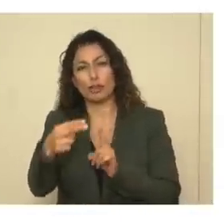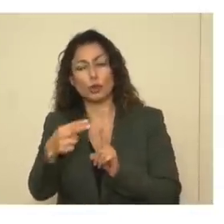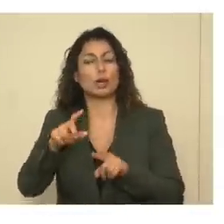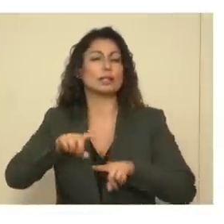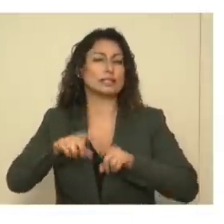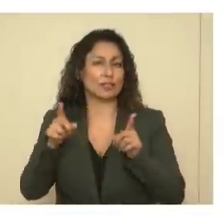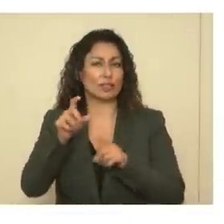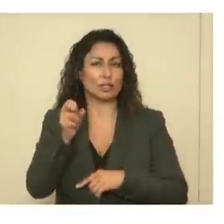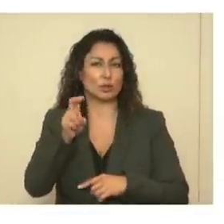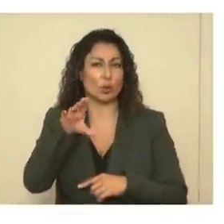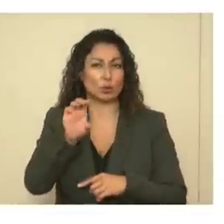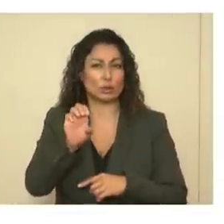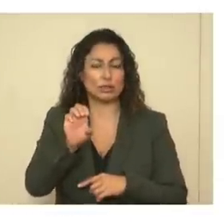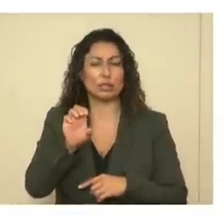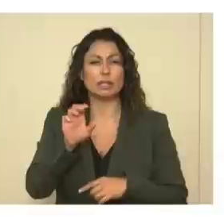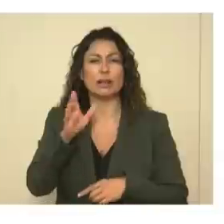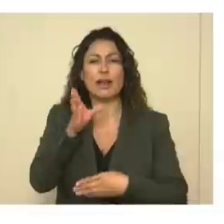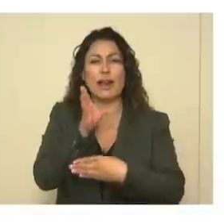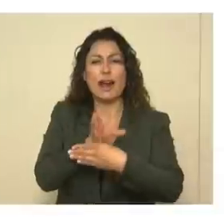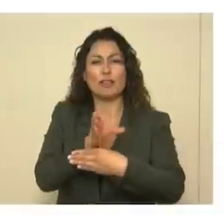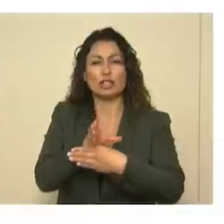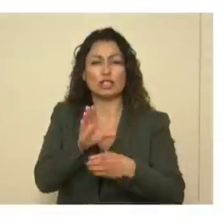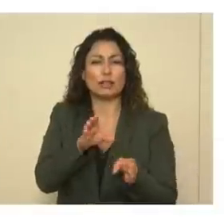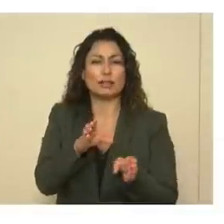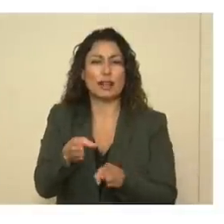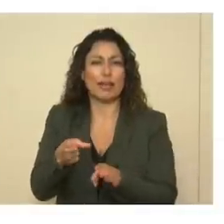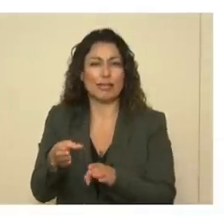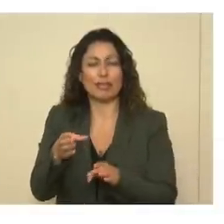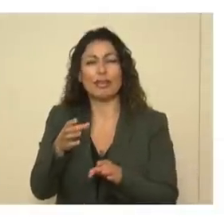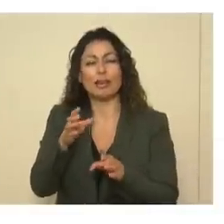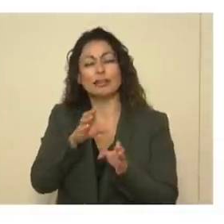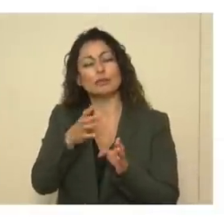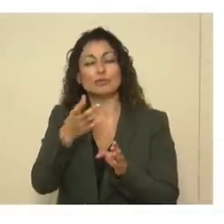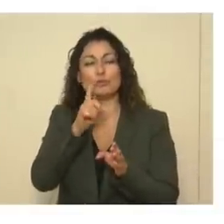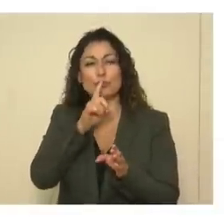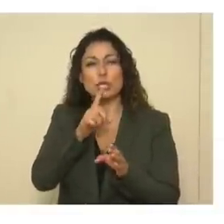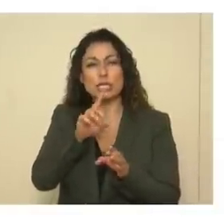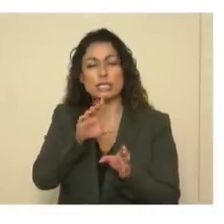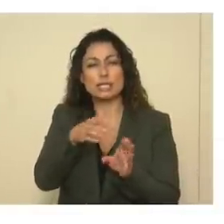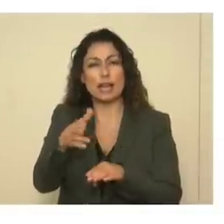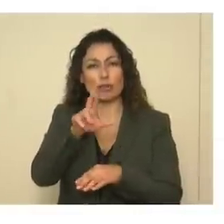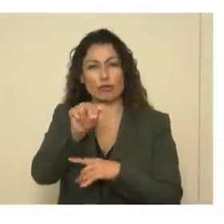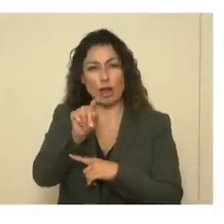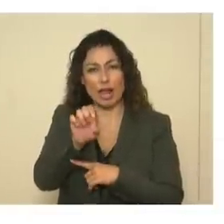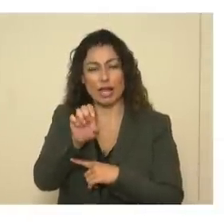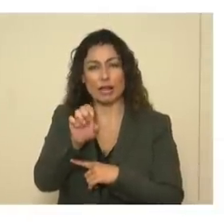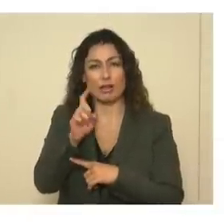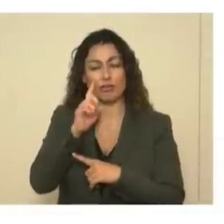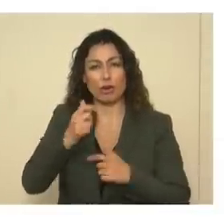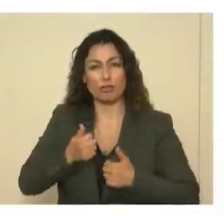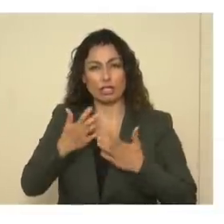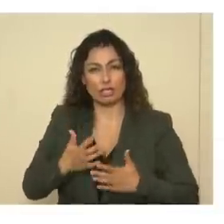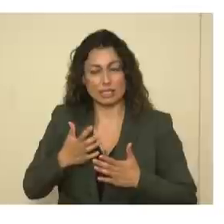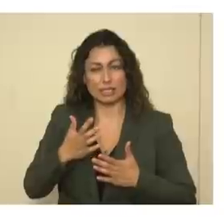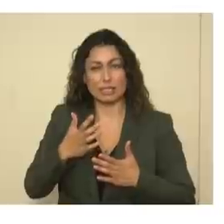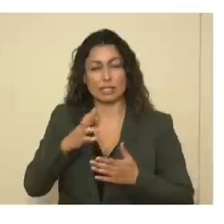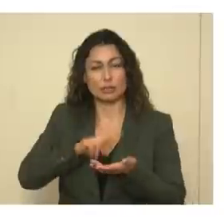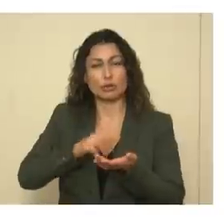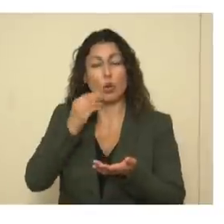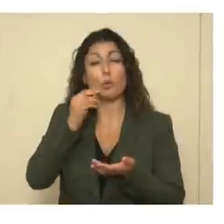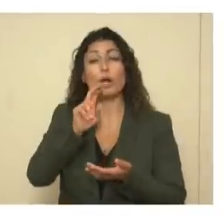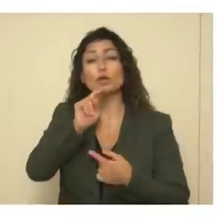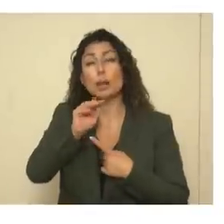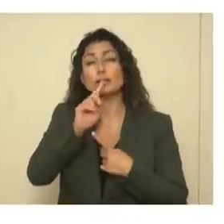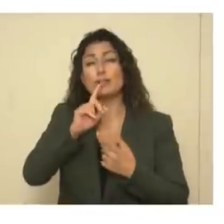source of average deaths or the death rate in residents in nursing homes. And New Mexico